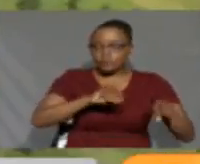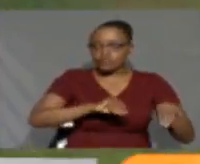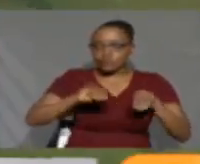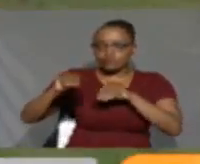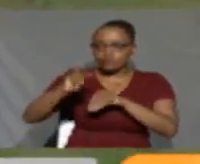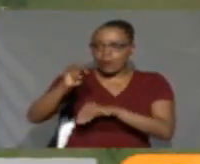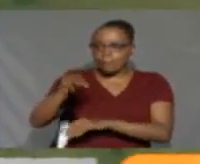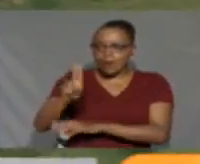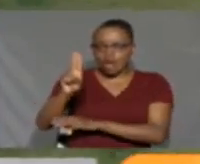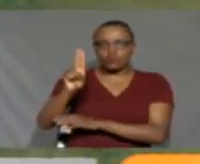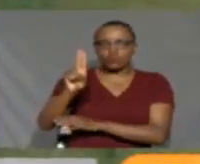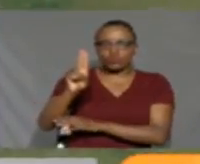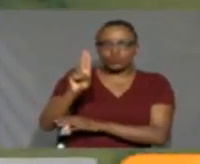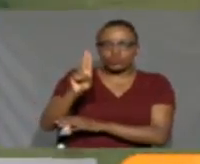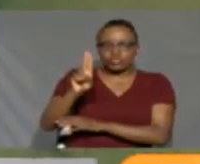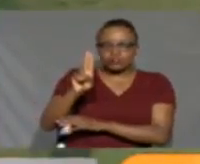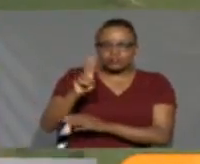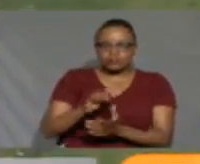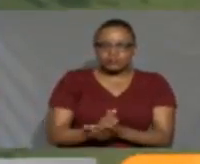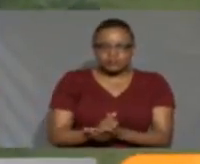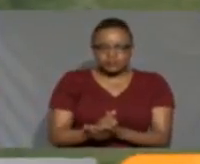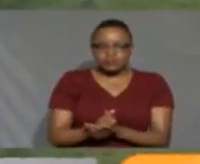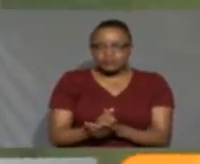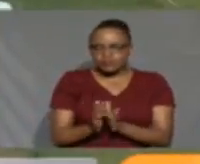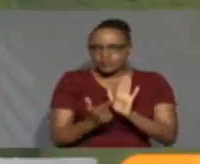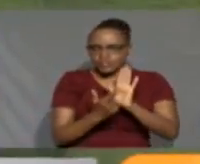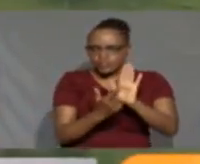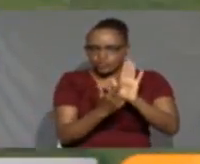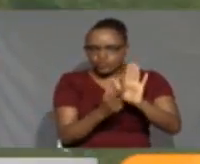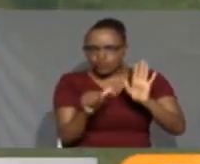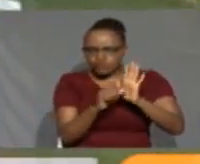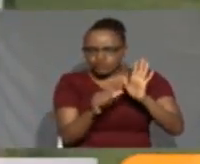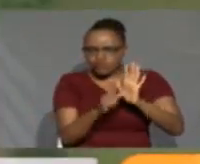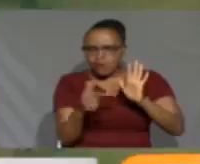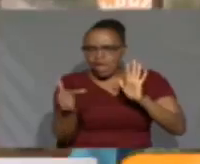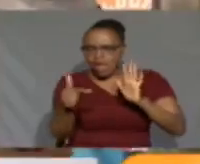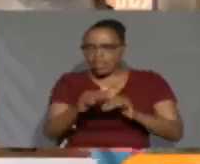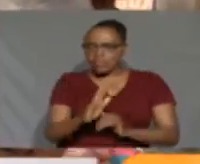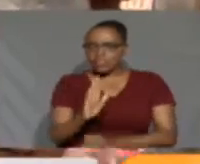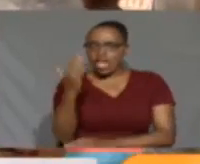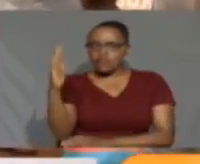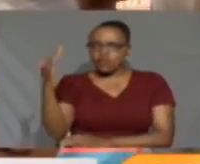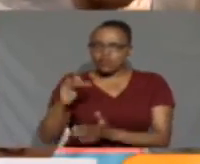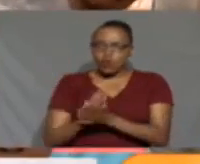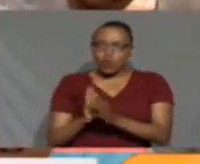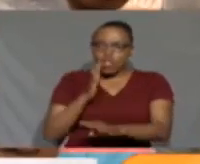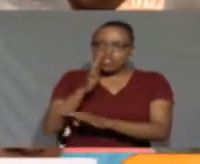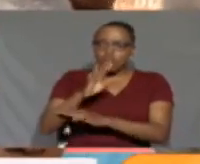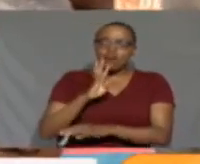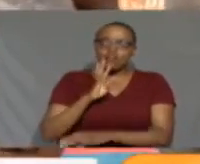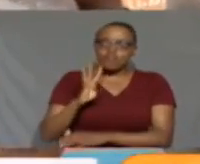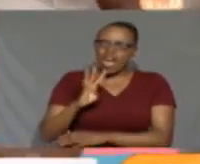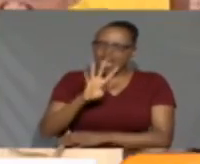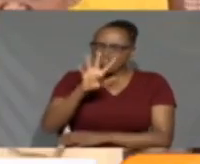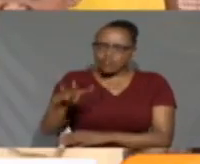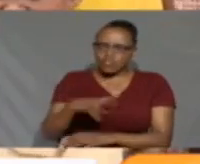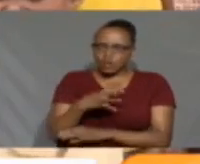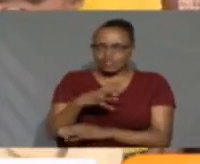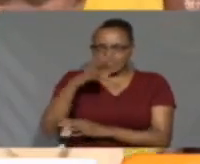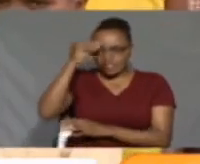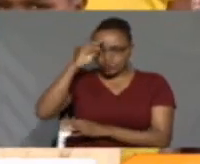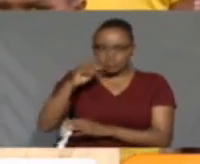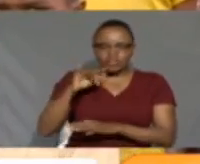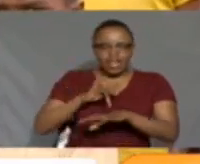evictions, an education crisis looms in the forest with over 4,000 pupils affected